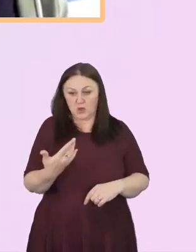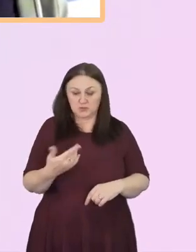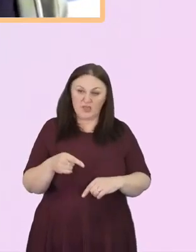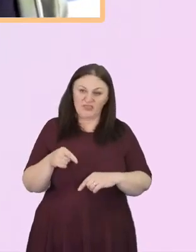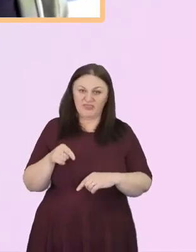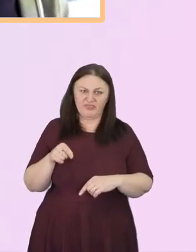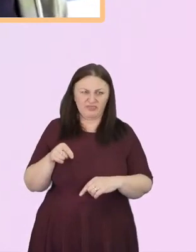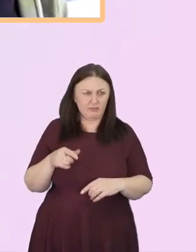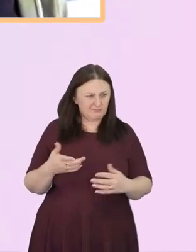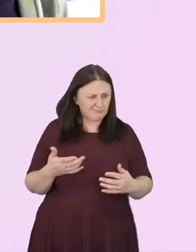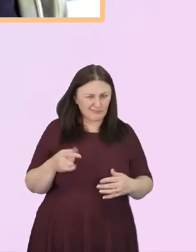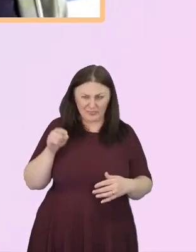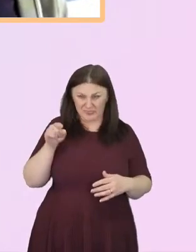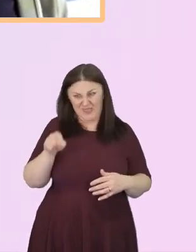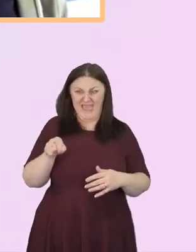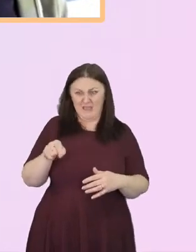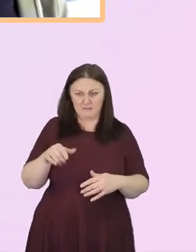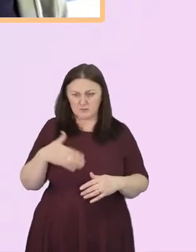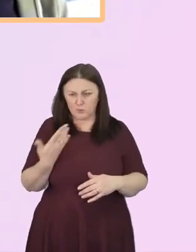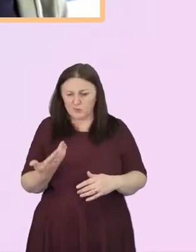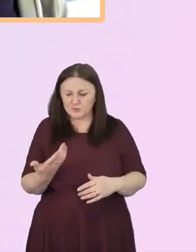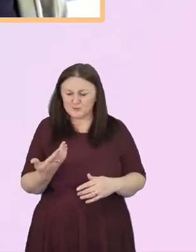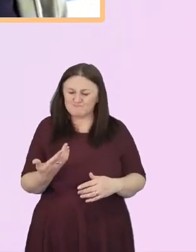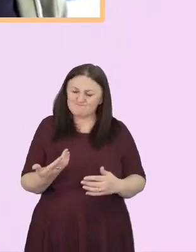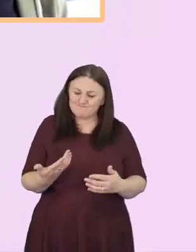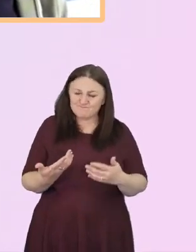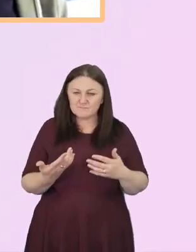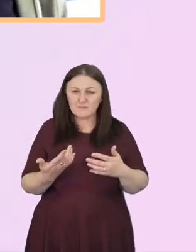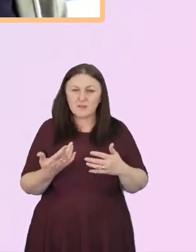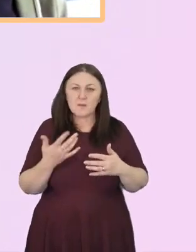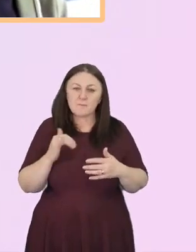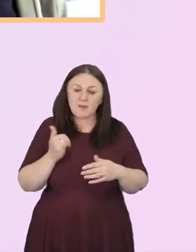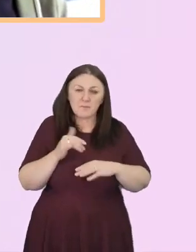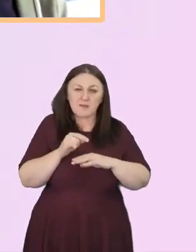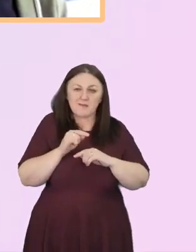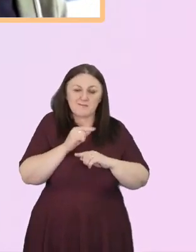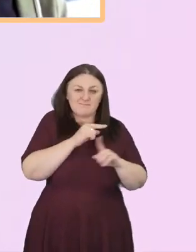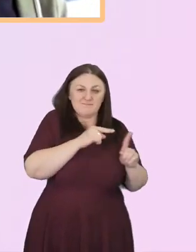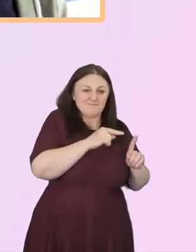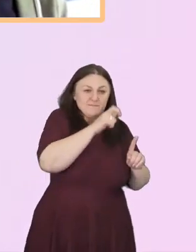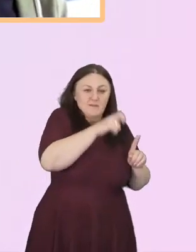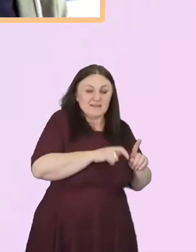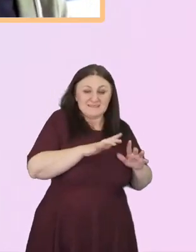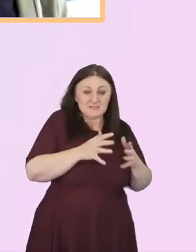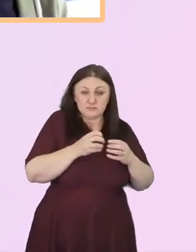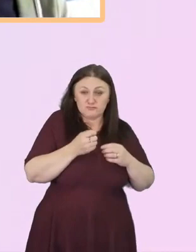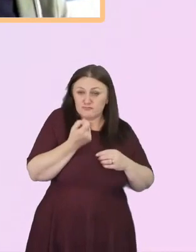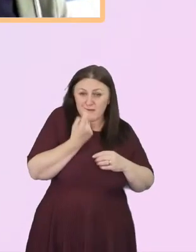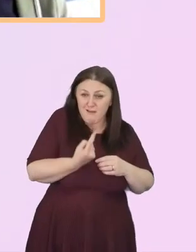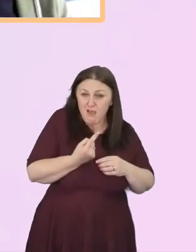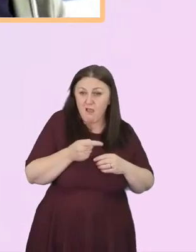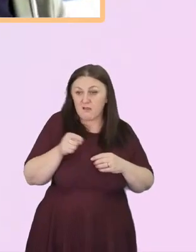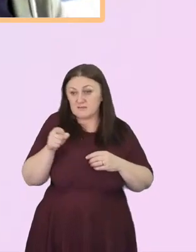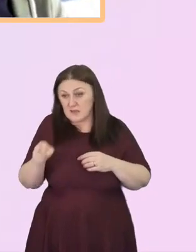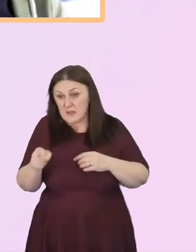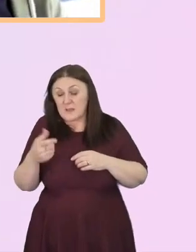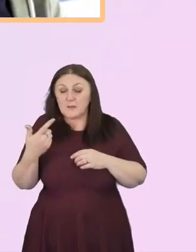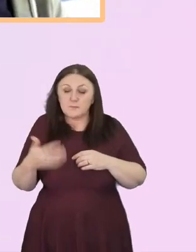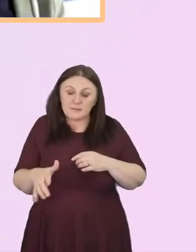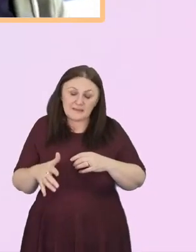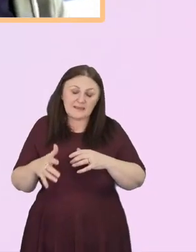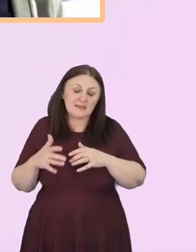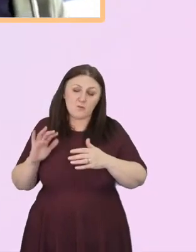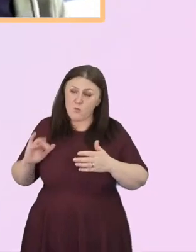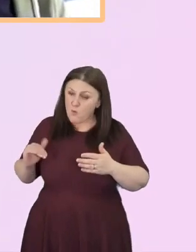to. And, but, you know, it's maybe not appreciating that if you spent your life kind of struggling and being that only